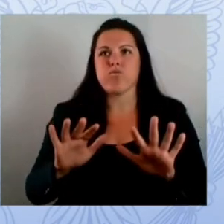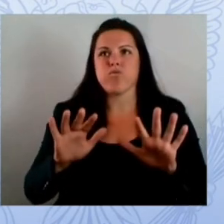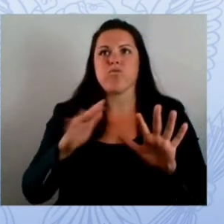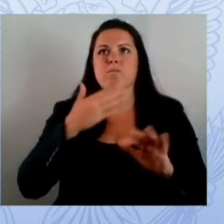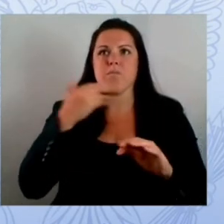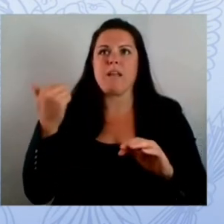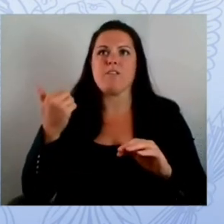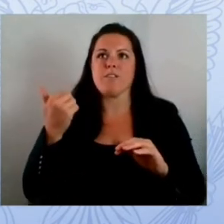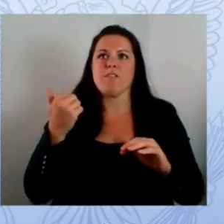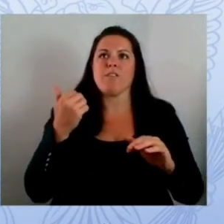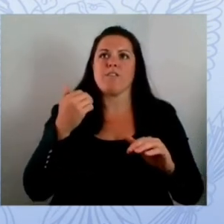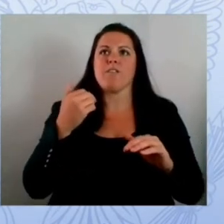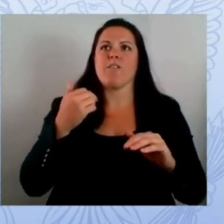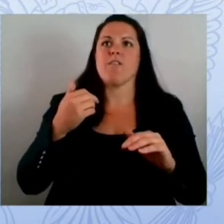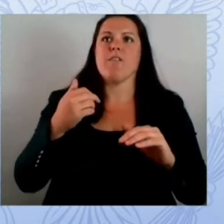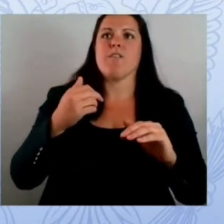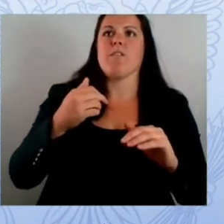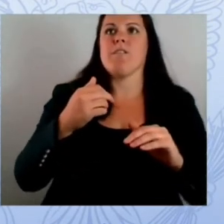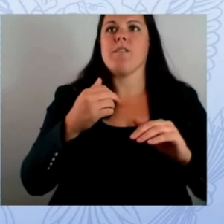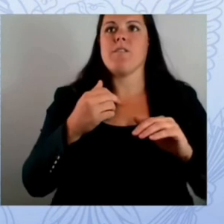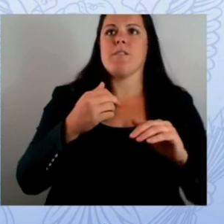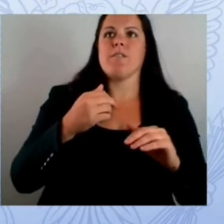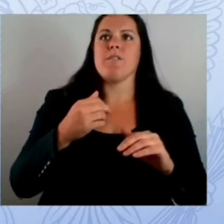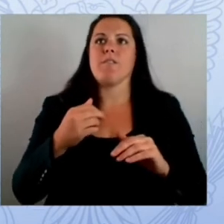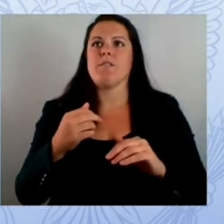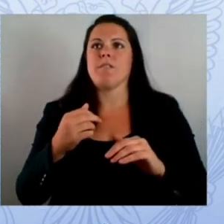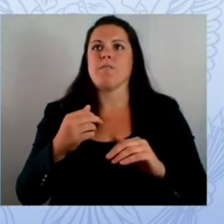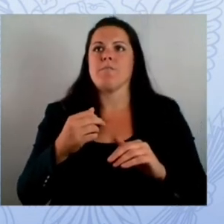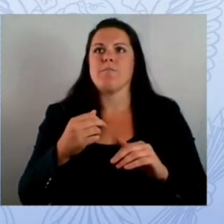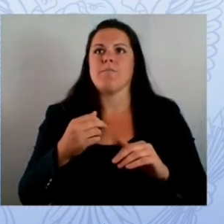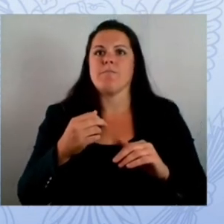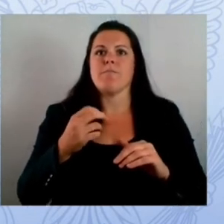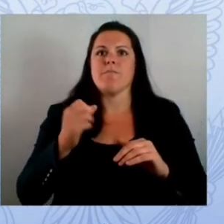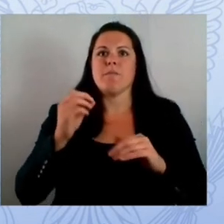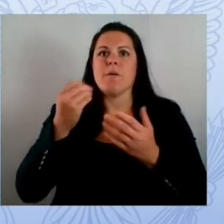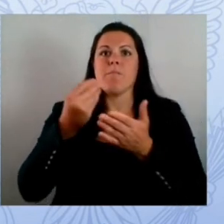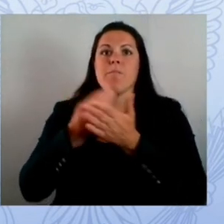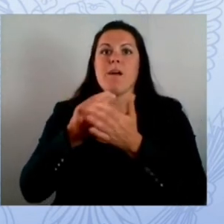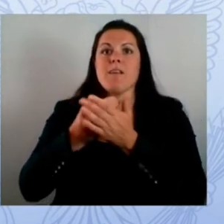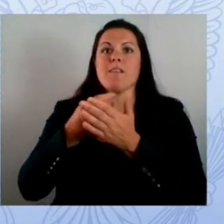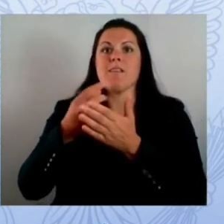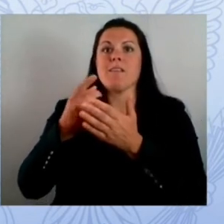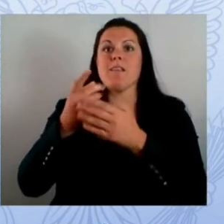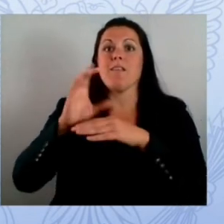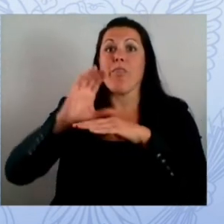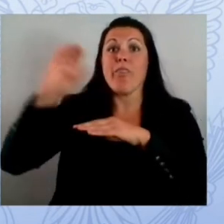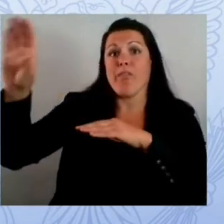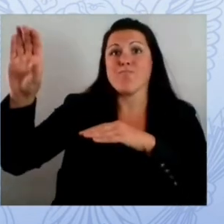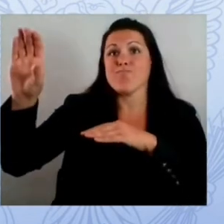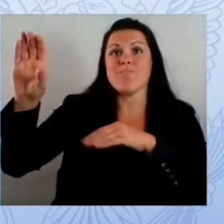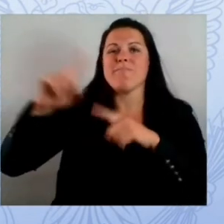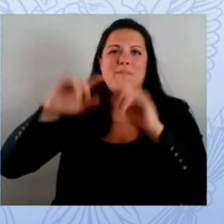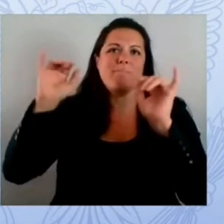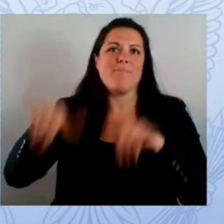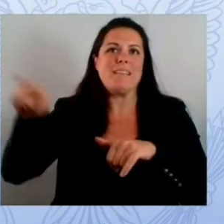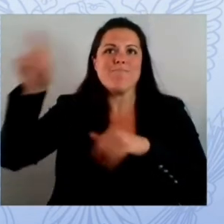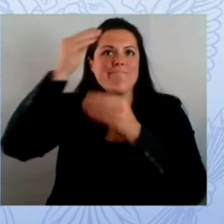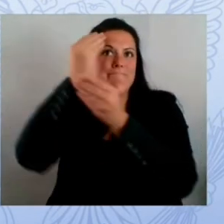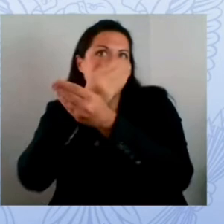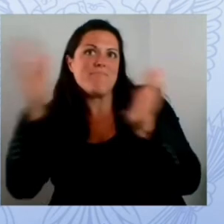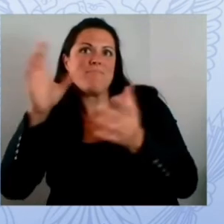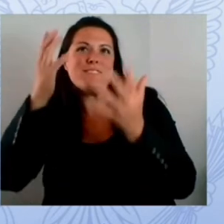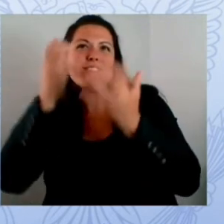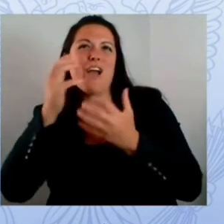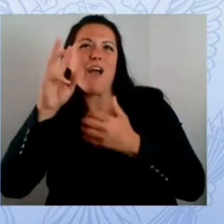folks educators superintendents create a task force of your attack of the best talent across the globe we did